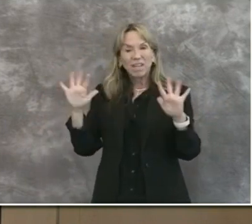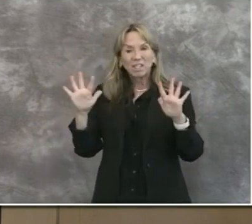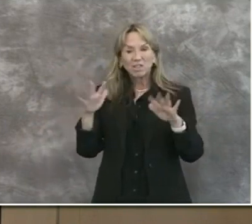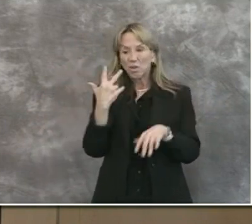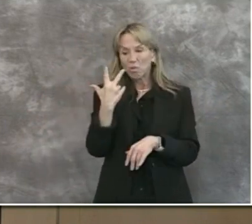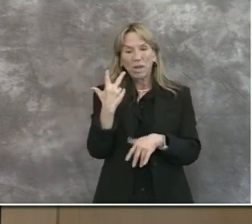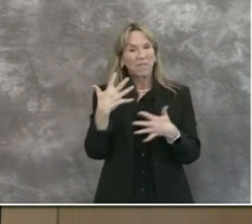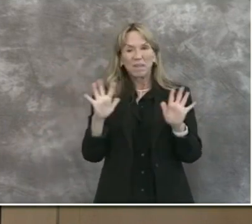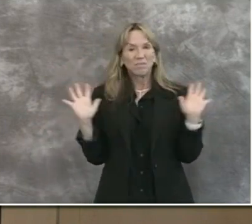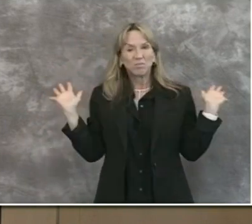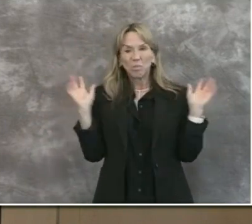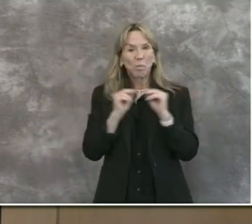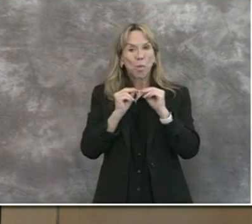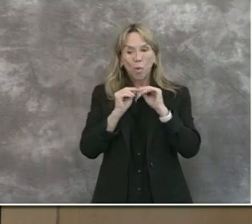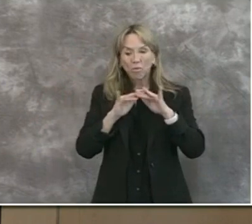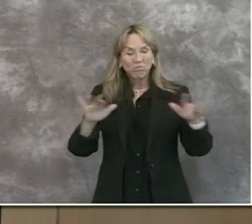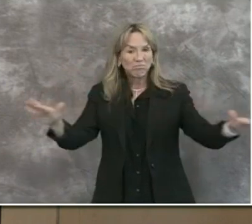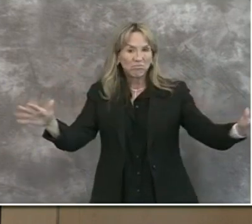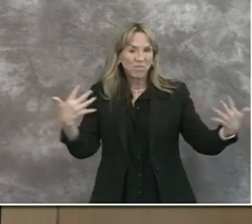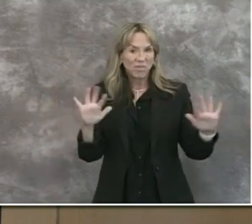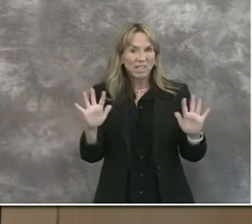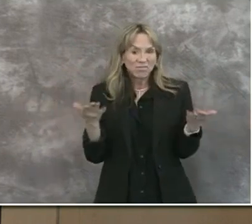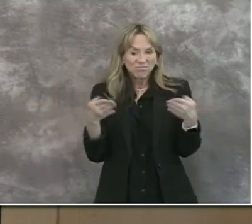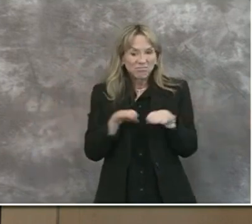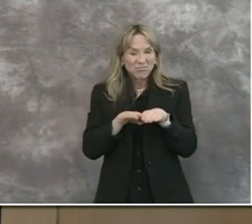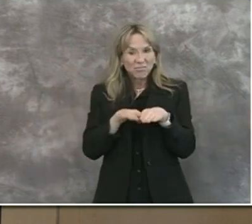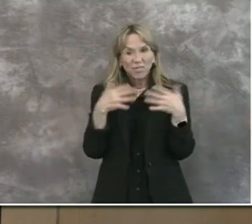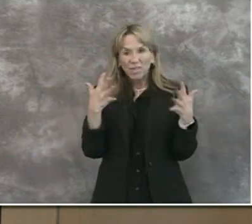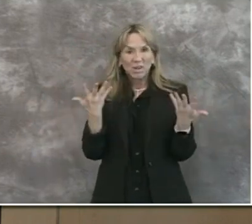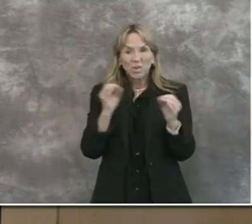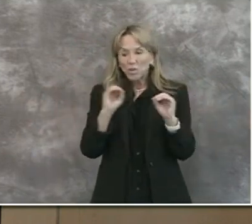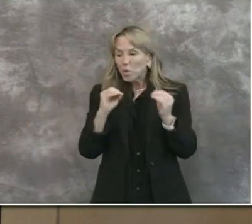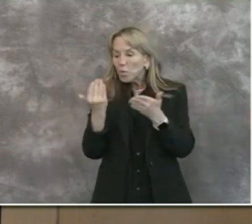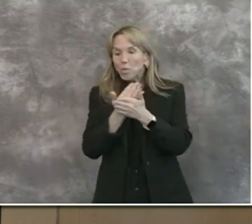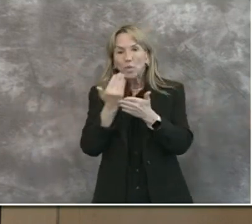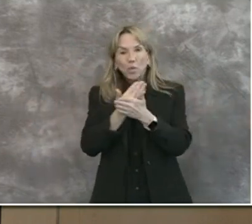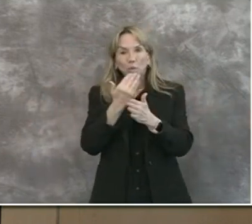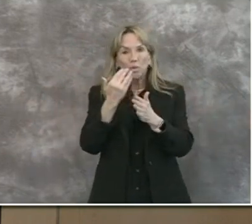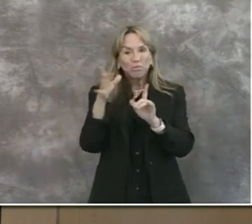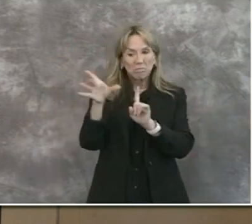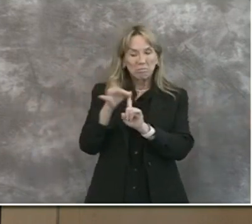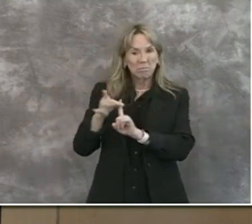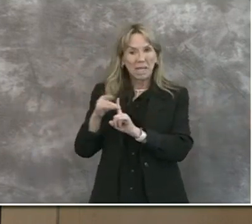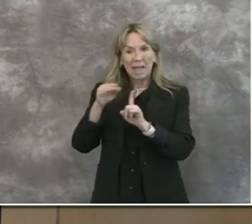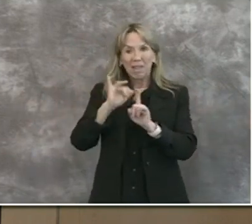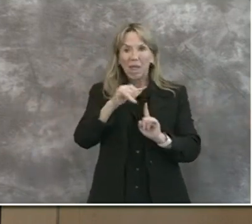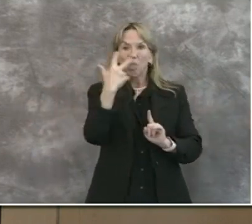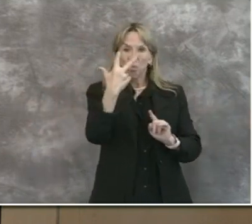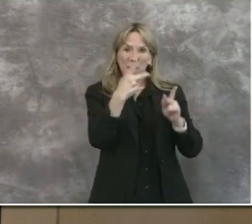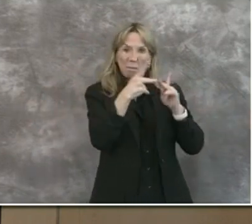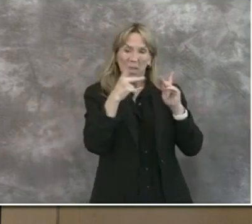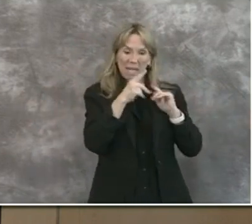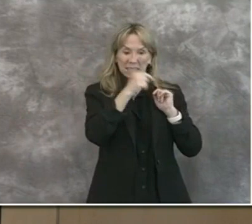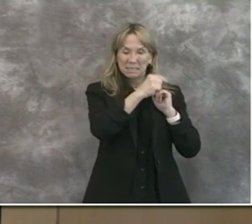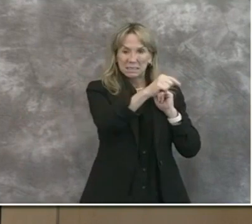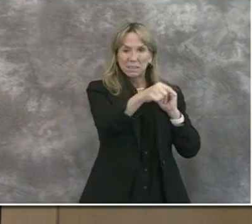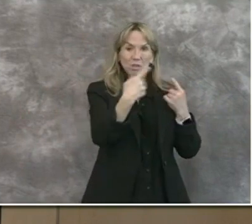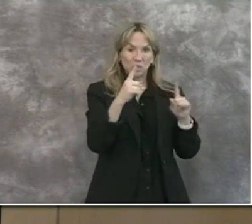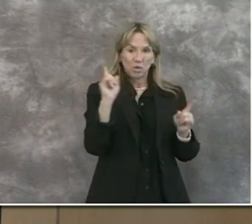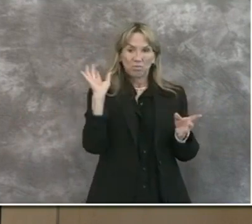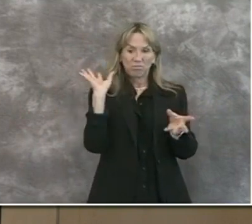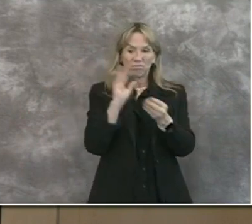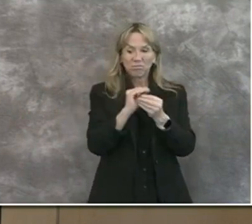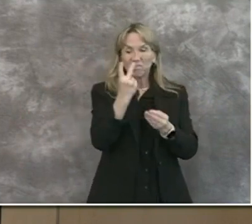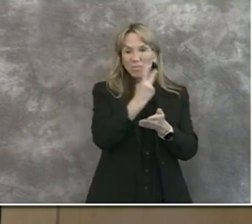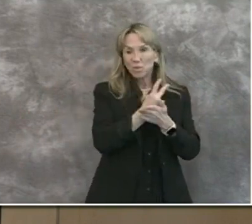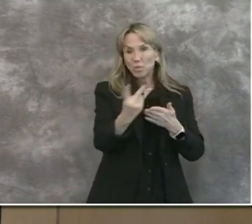And this means that there have been no new cases in these three facilities over the past 14 days.